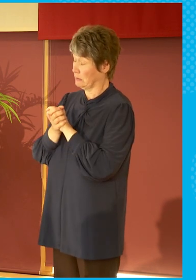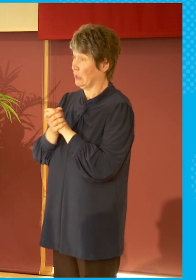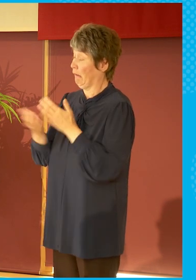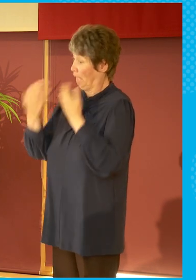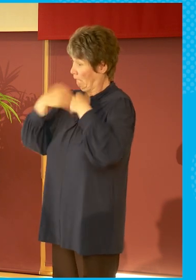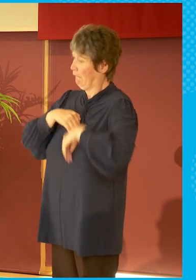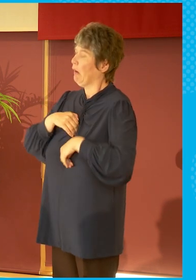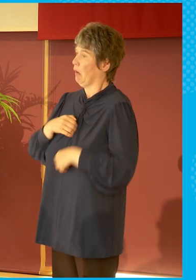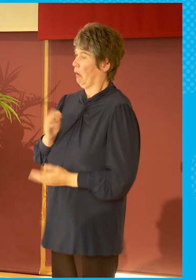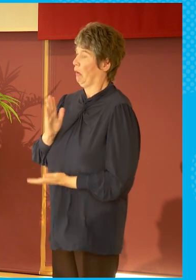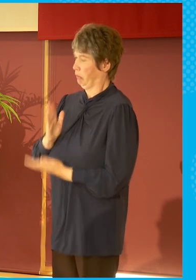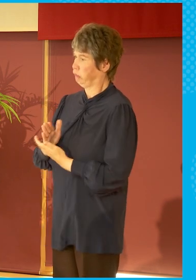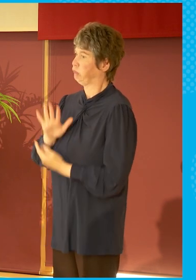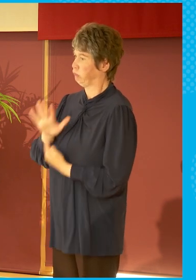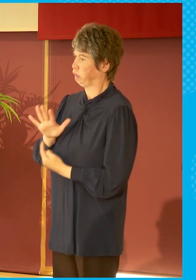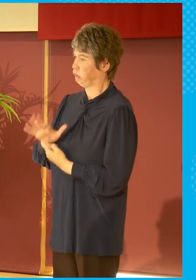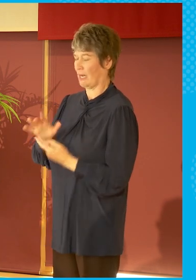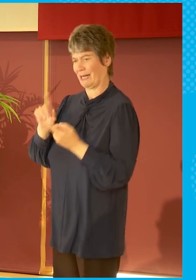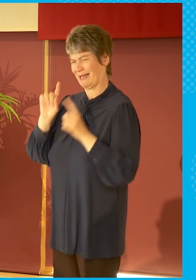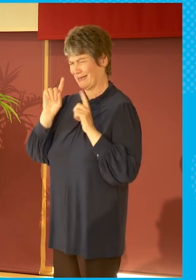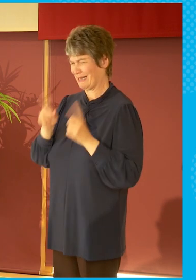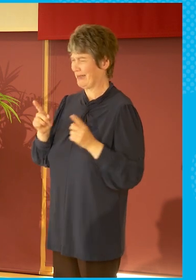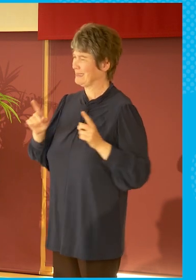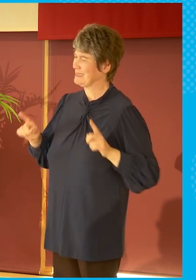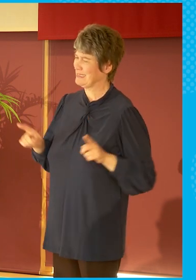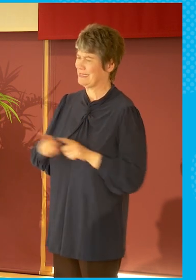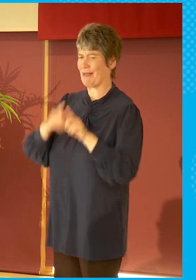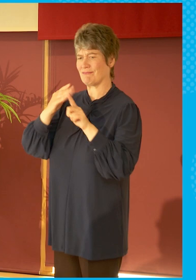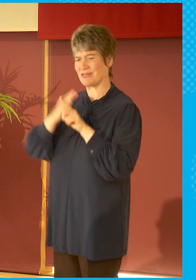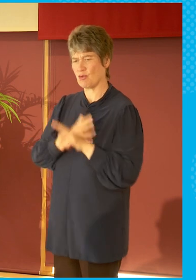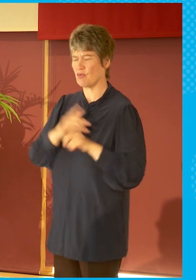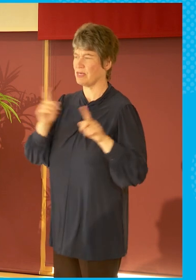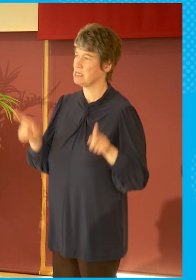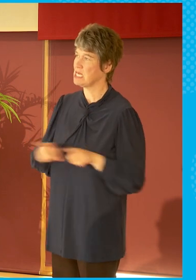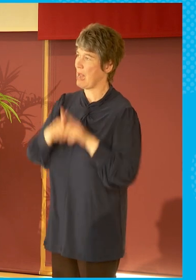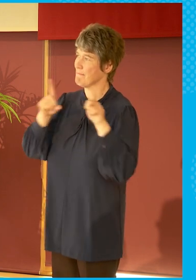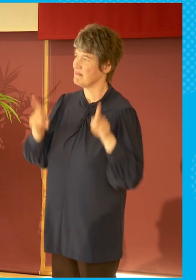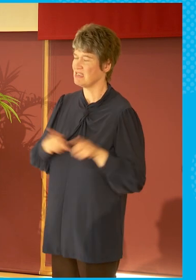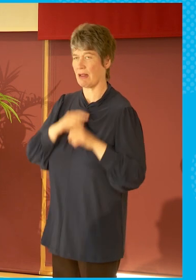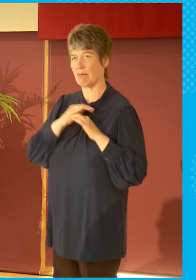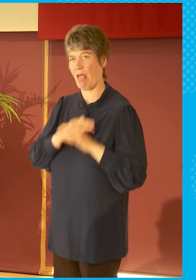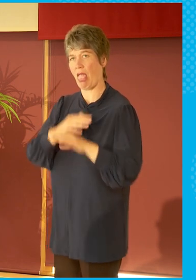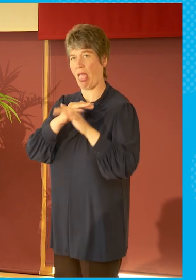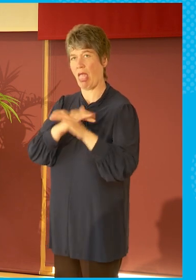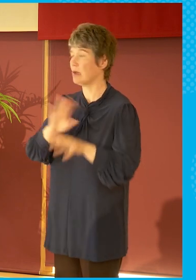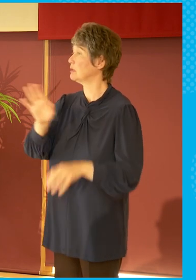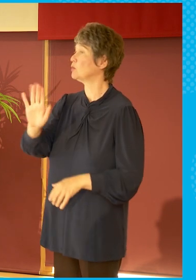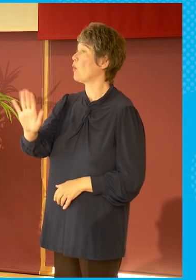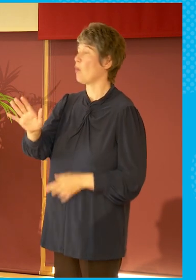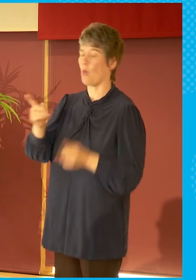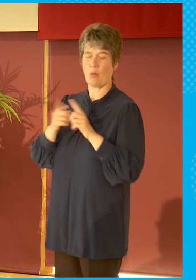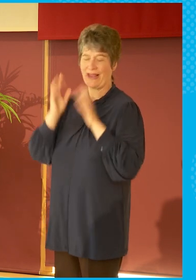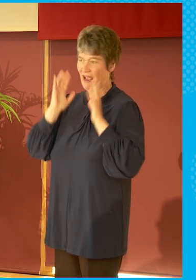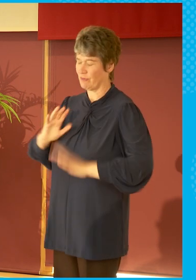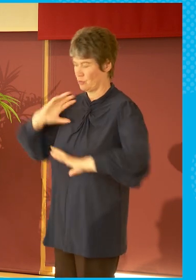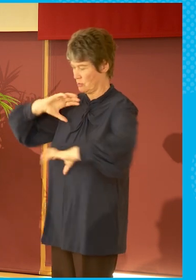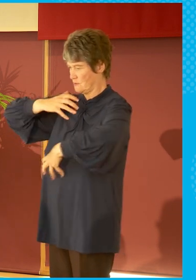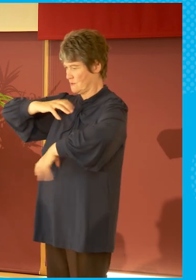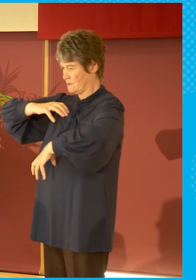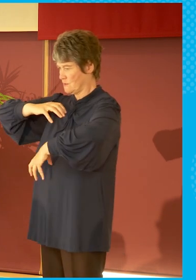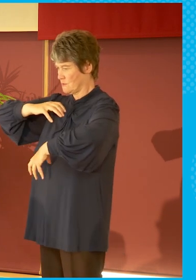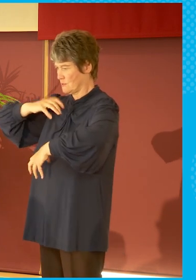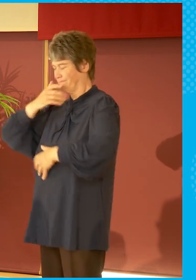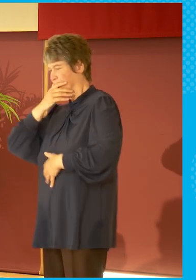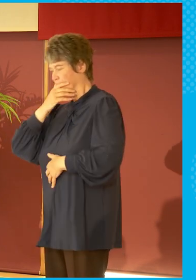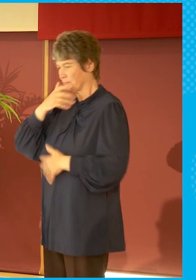just be telling the same stories of yesteryear. We have to really look at our makeup of our story selection. We